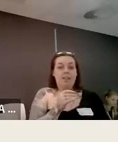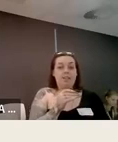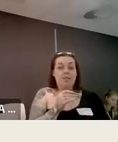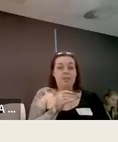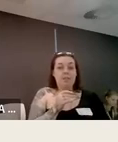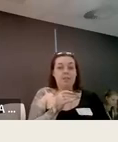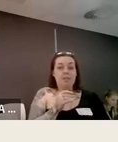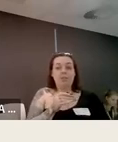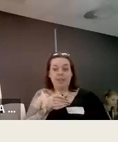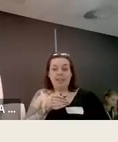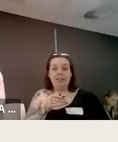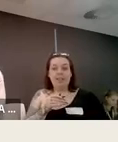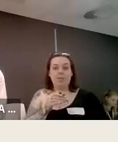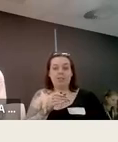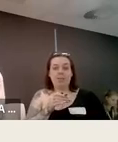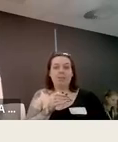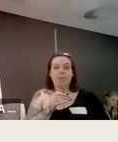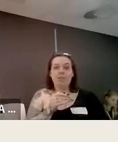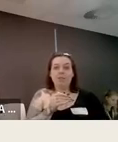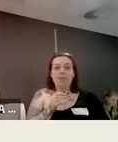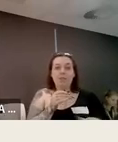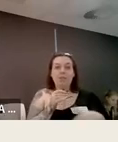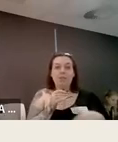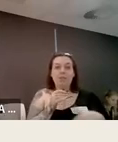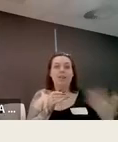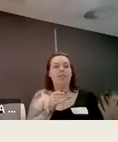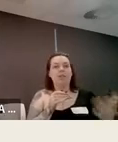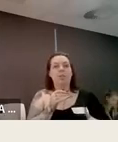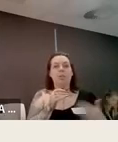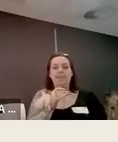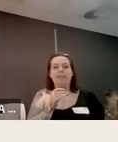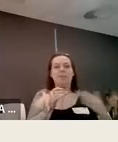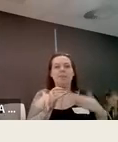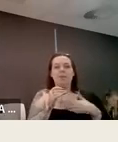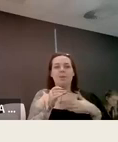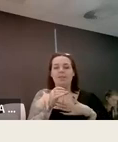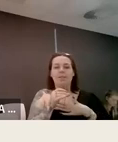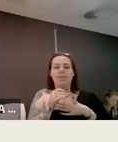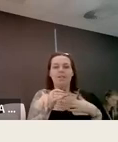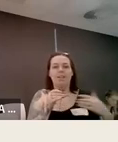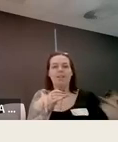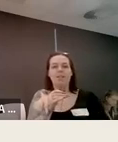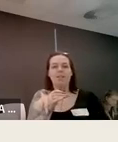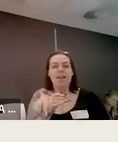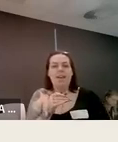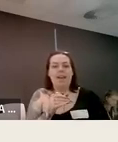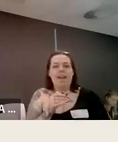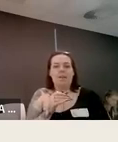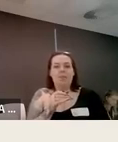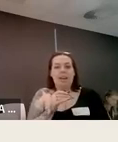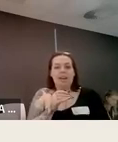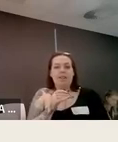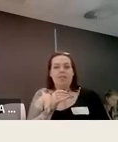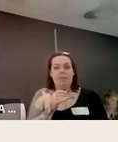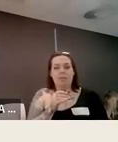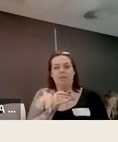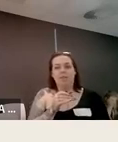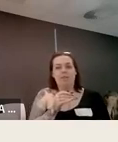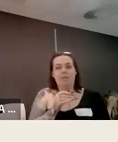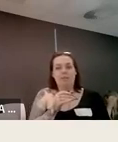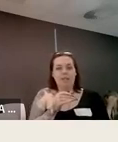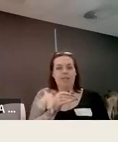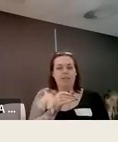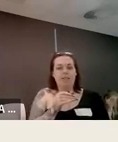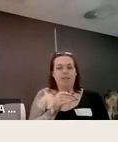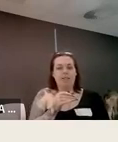they gathered gathered student voice directly from disabled students association so witsa as we love and we call ourselves and we had